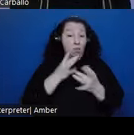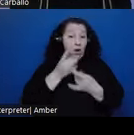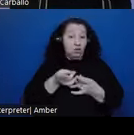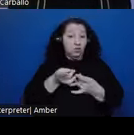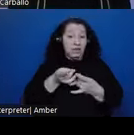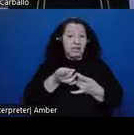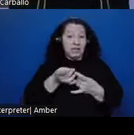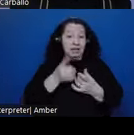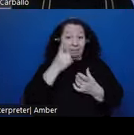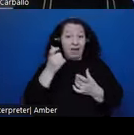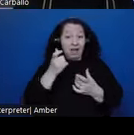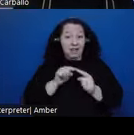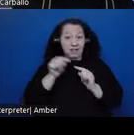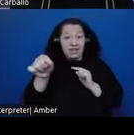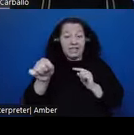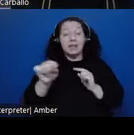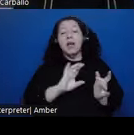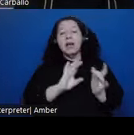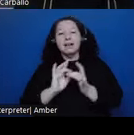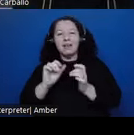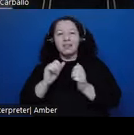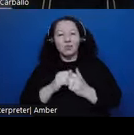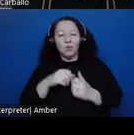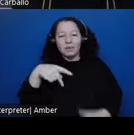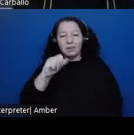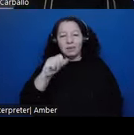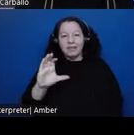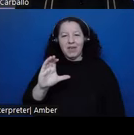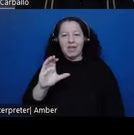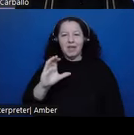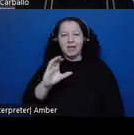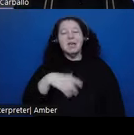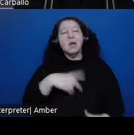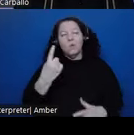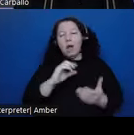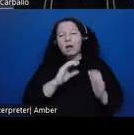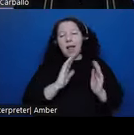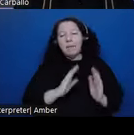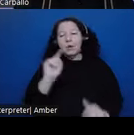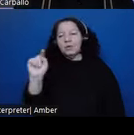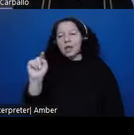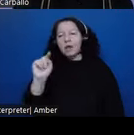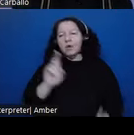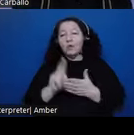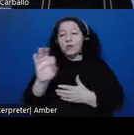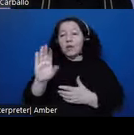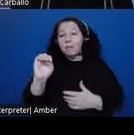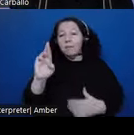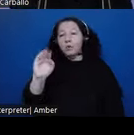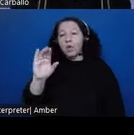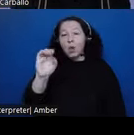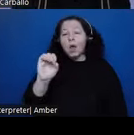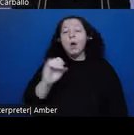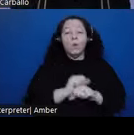the connections through the Pacific. And one of my collaborators at the University of Barcelona has worked on a project in Guam.